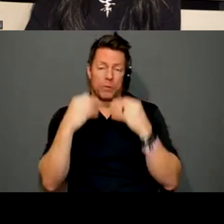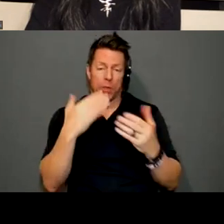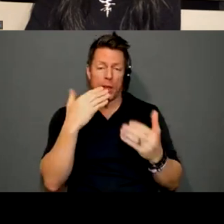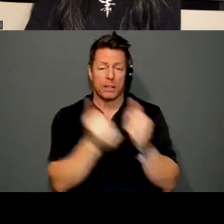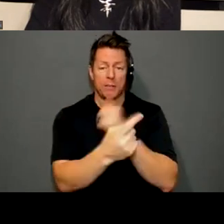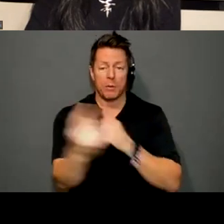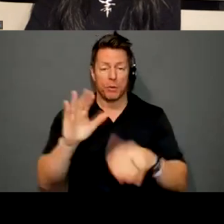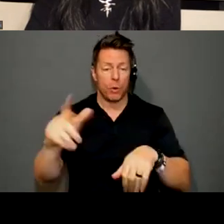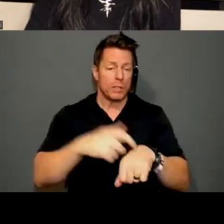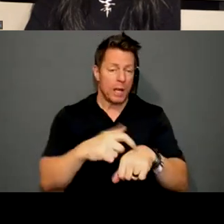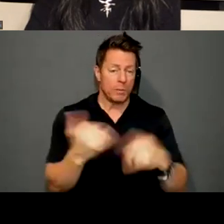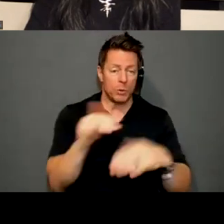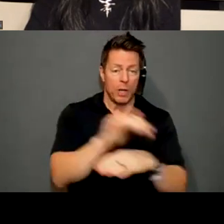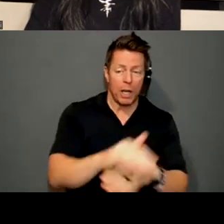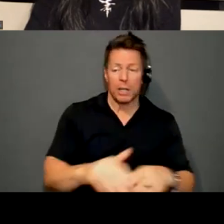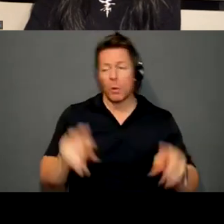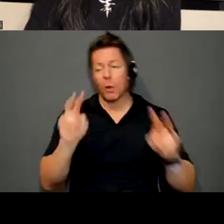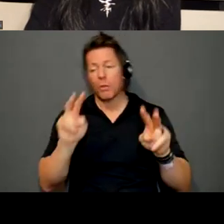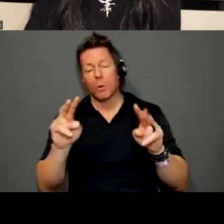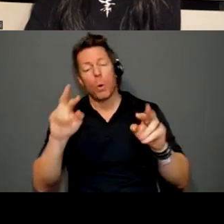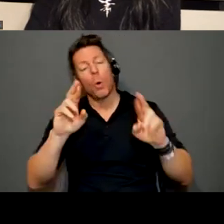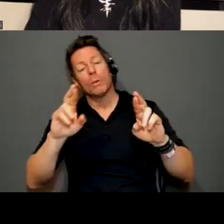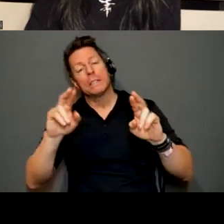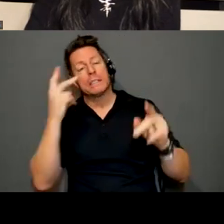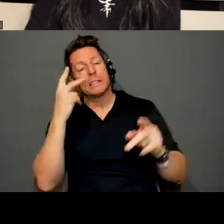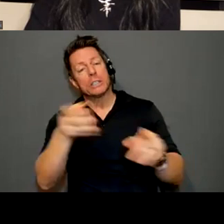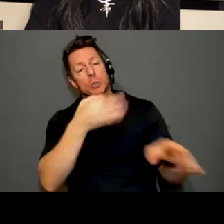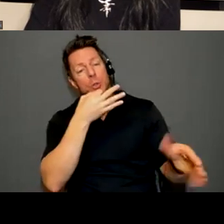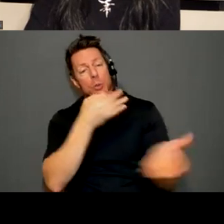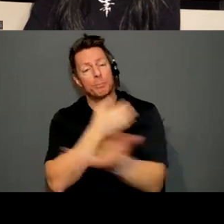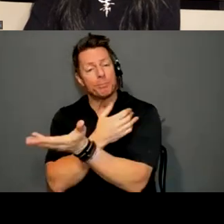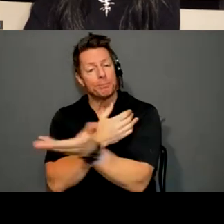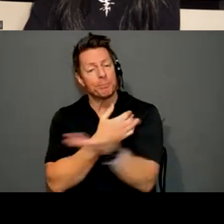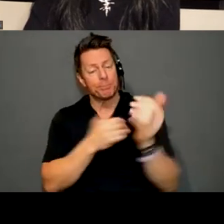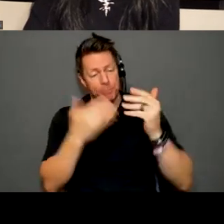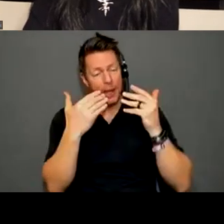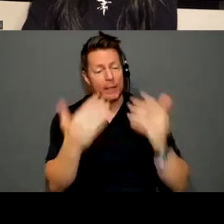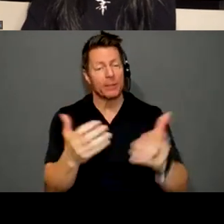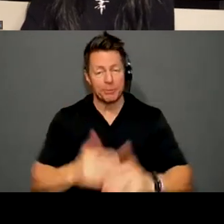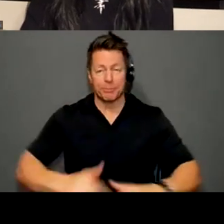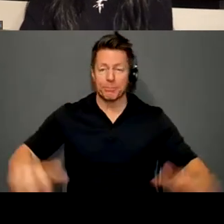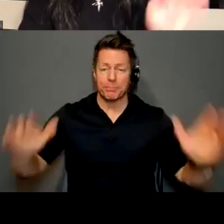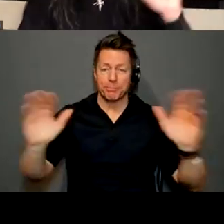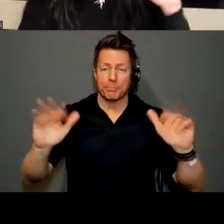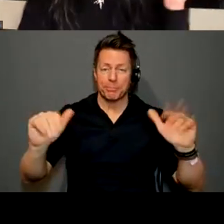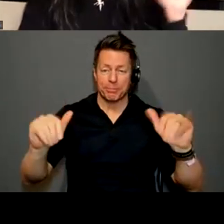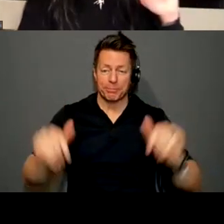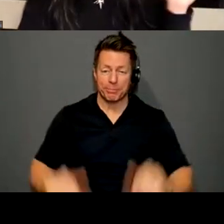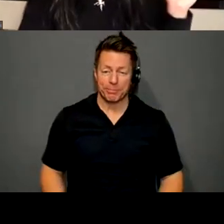time tonight and looking forward to hopefully seeing you all soon. Thank you guys, good night. night.